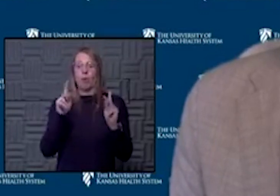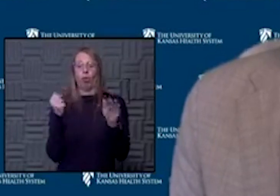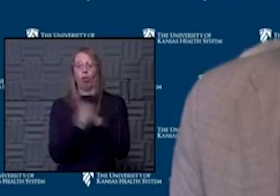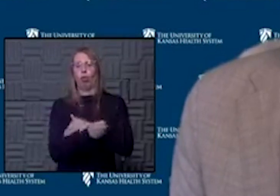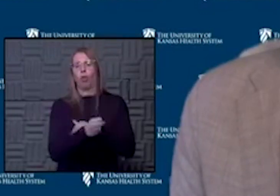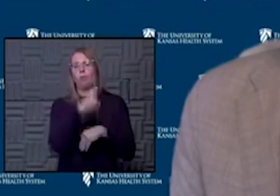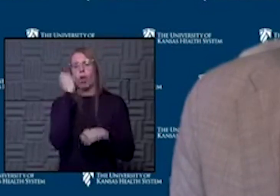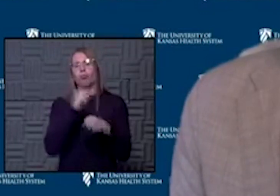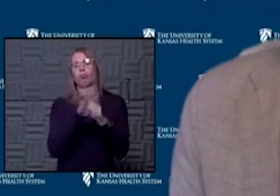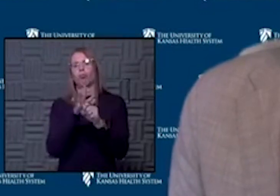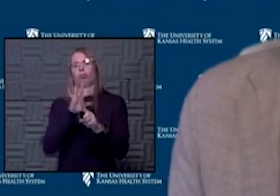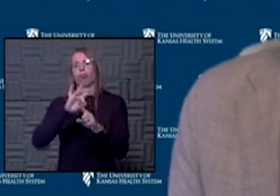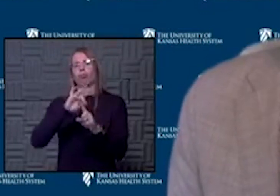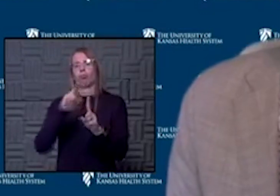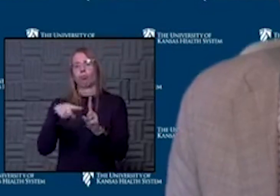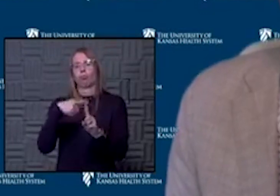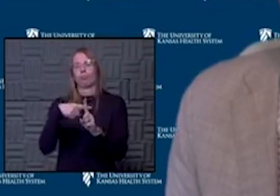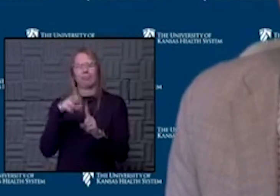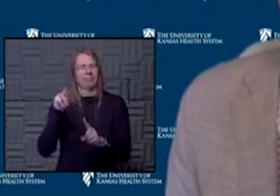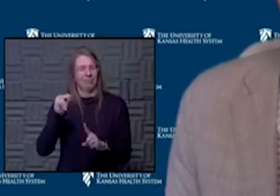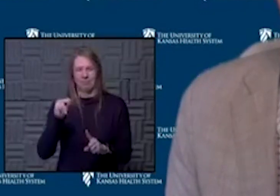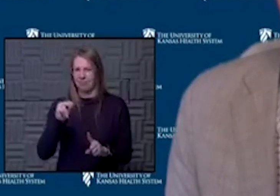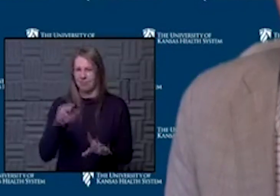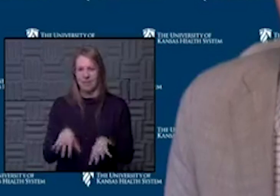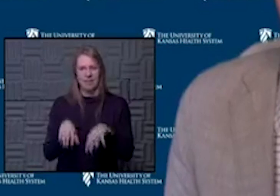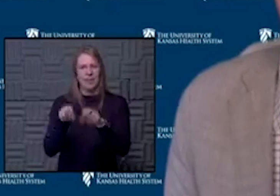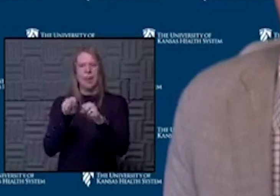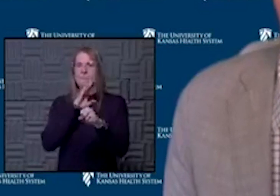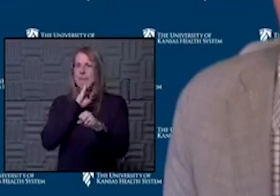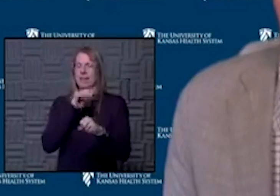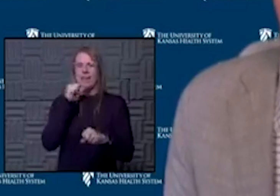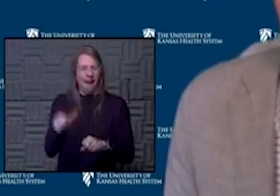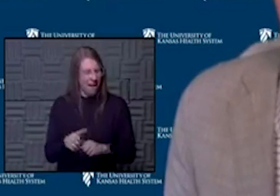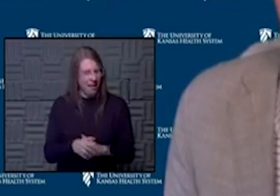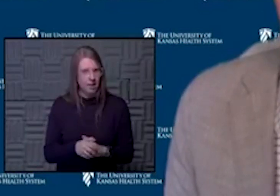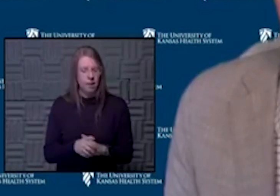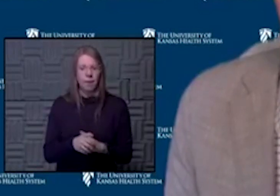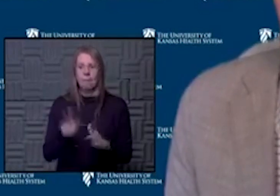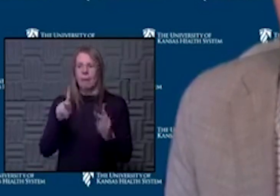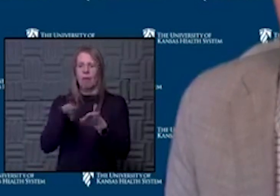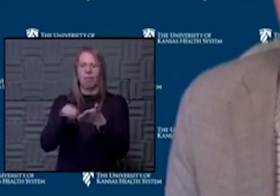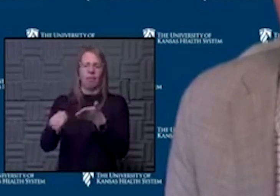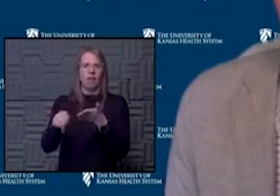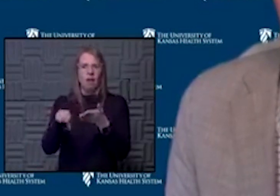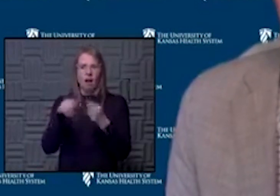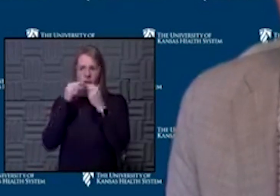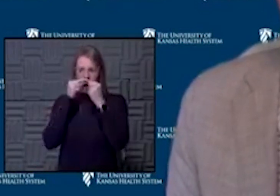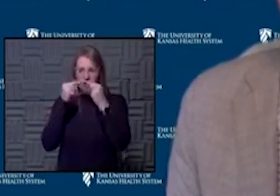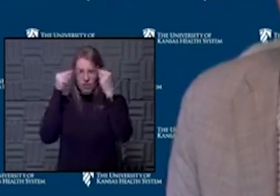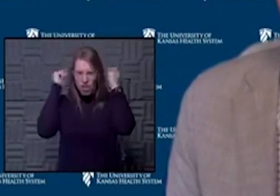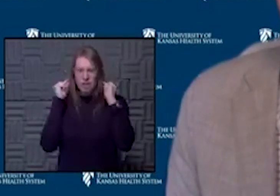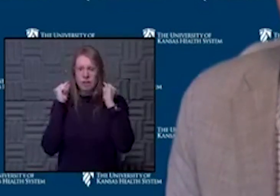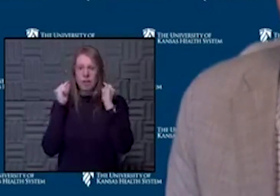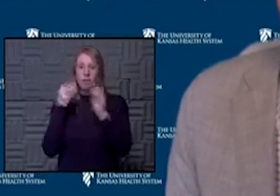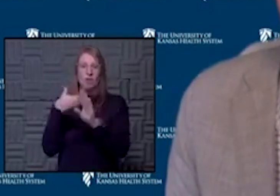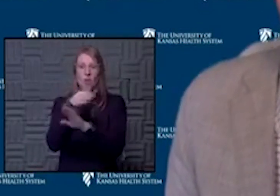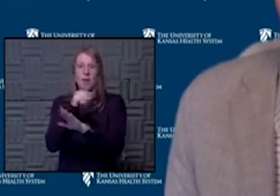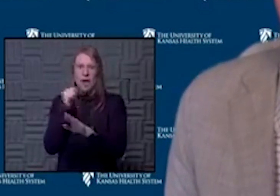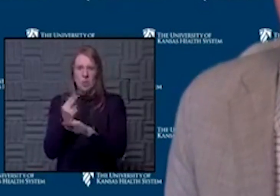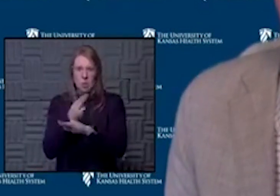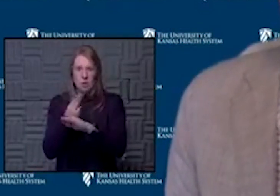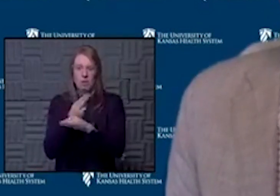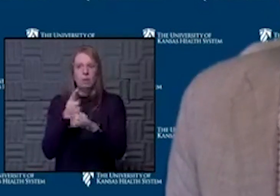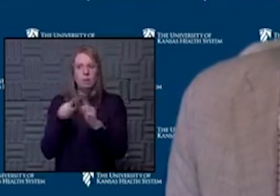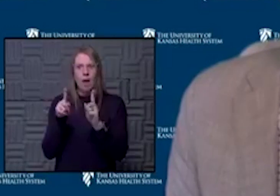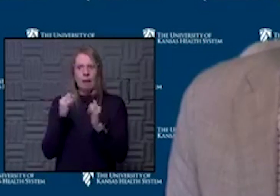because they have COVID. Those are not the patients that are taking up beds. mean, people are being discharged home on oxygen when they weren't on oxygen before to help